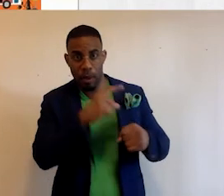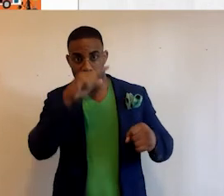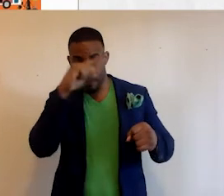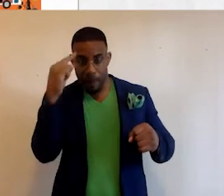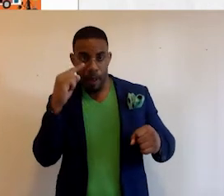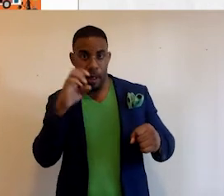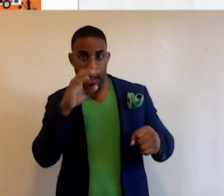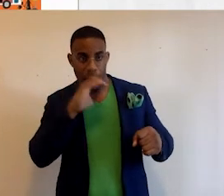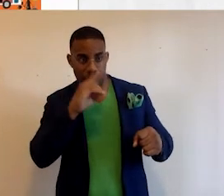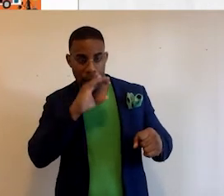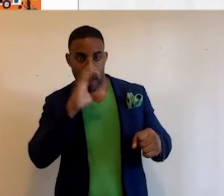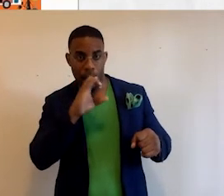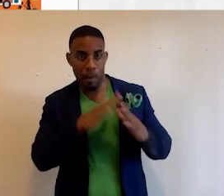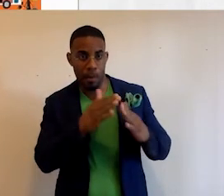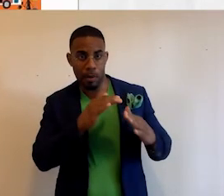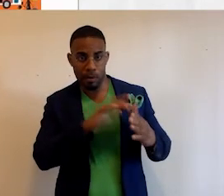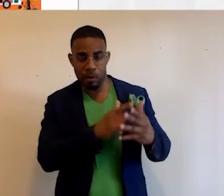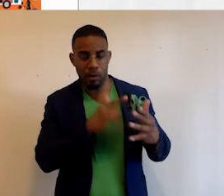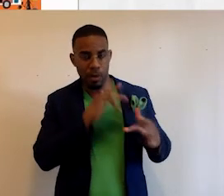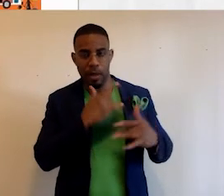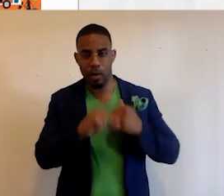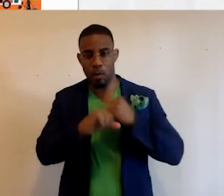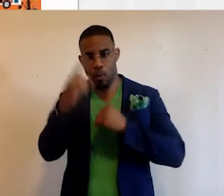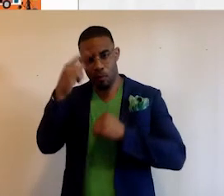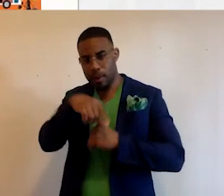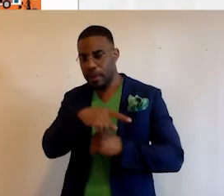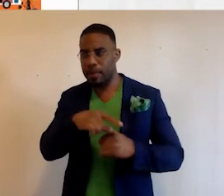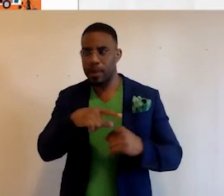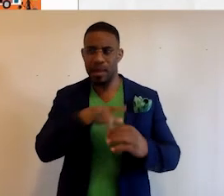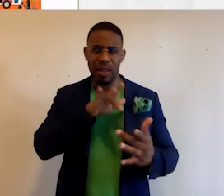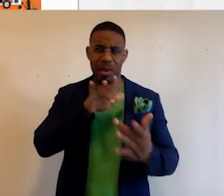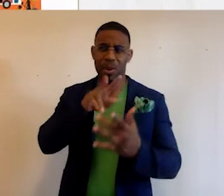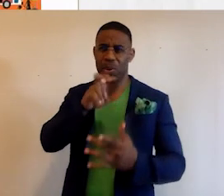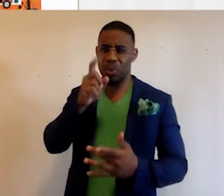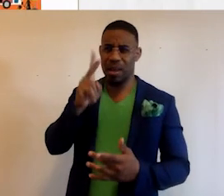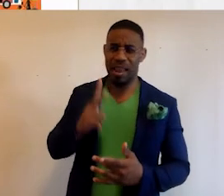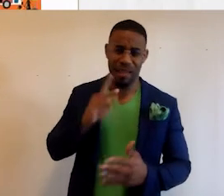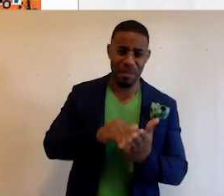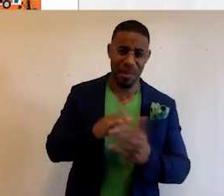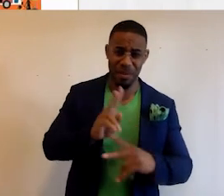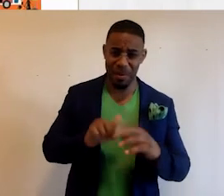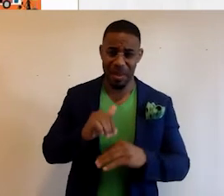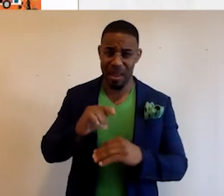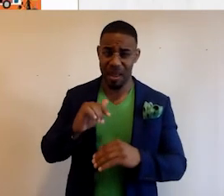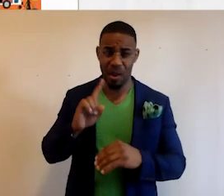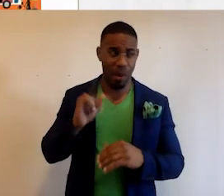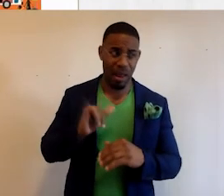comic book series. We're really excited about that. We did a promotion for them. It reached two and a half million people in only like three weeks of